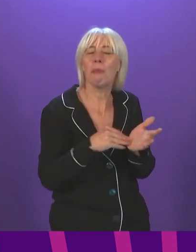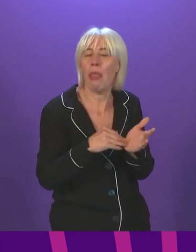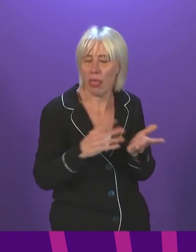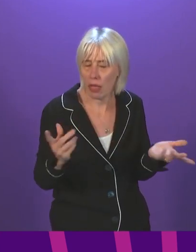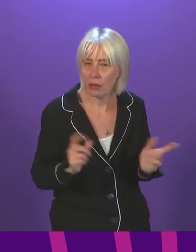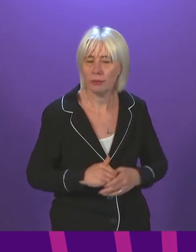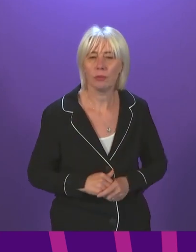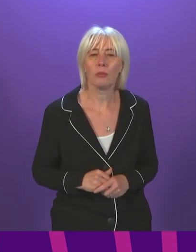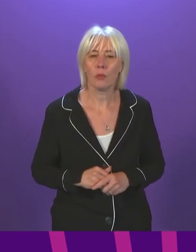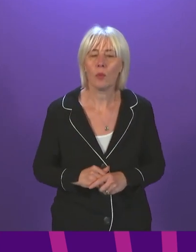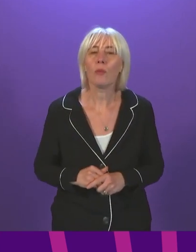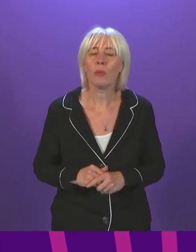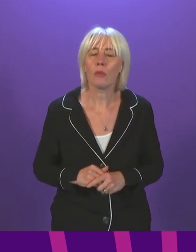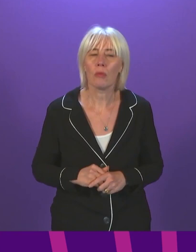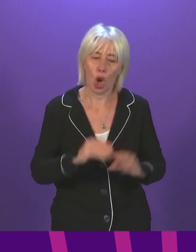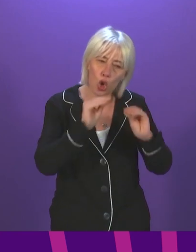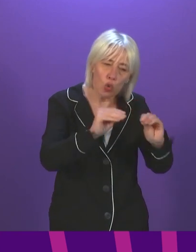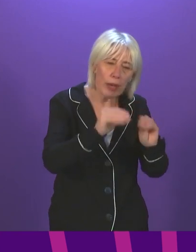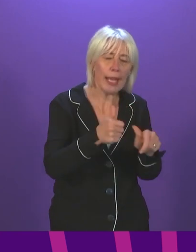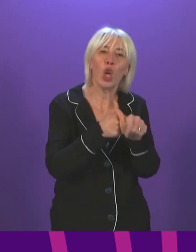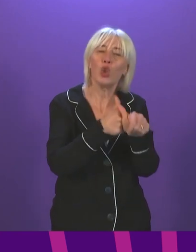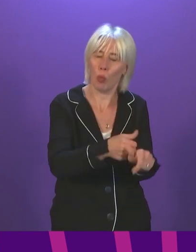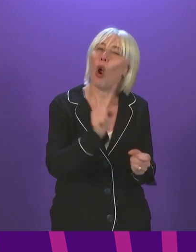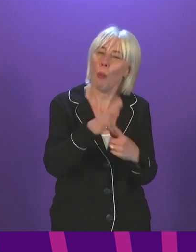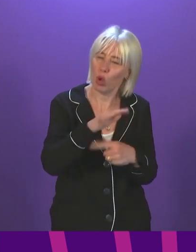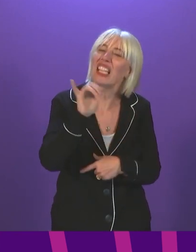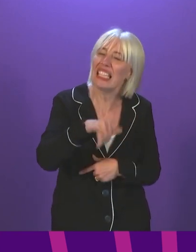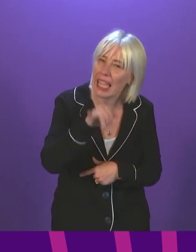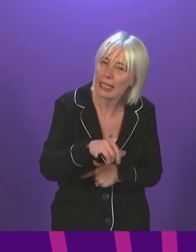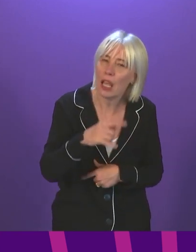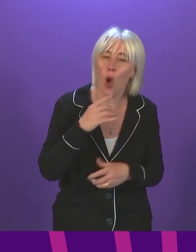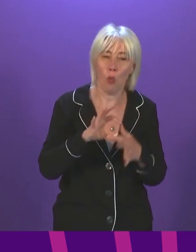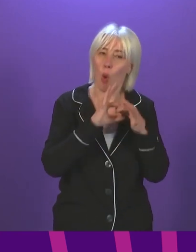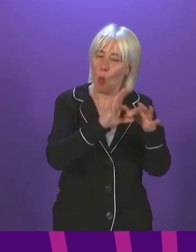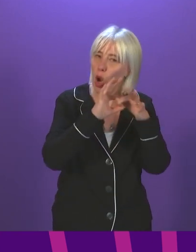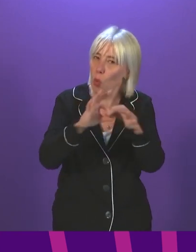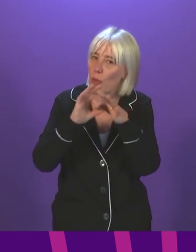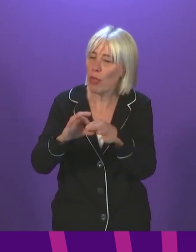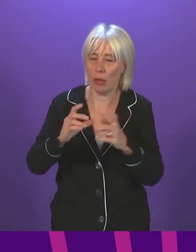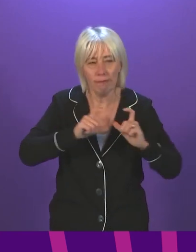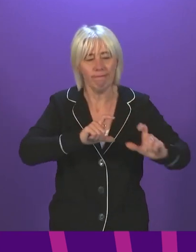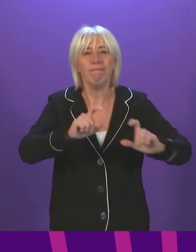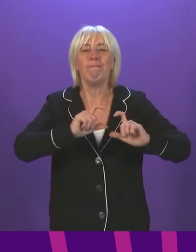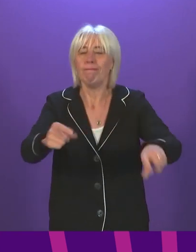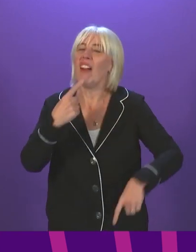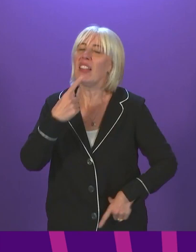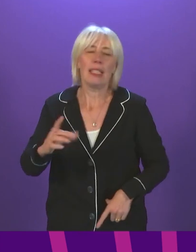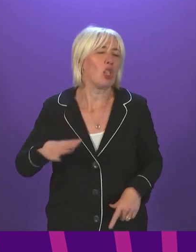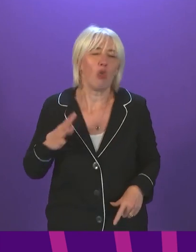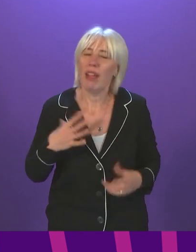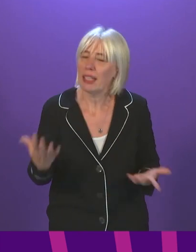Well, the provision of training and support is important. We're currently working with sectors on an ongoing basis, as we've said